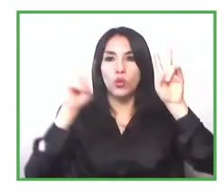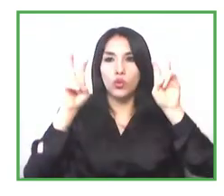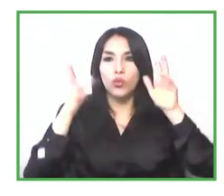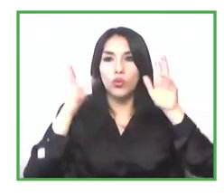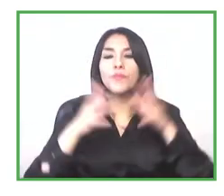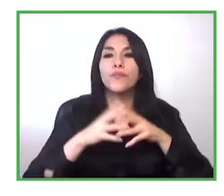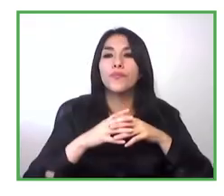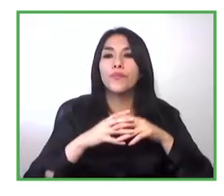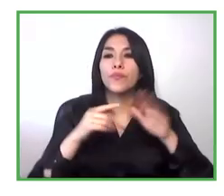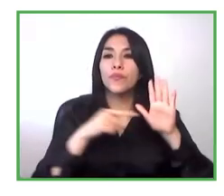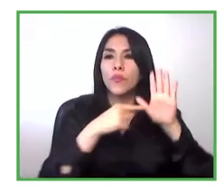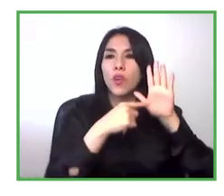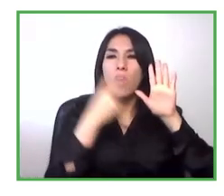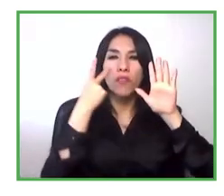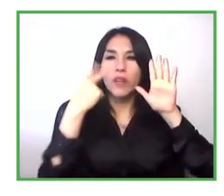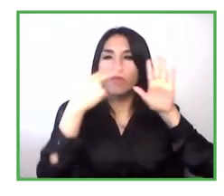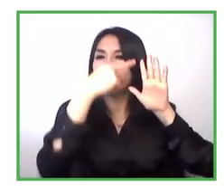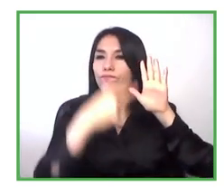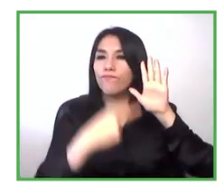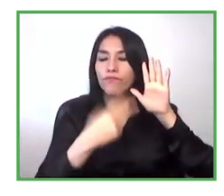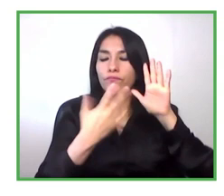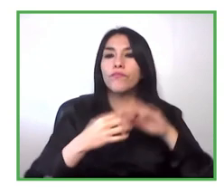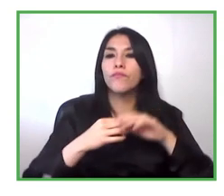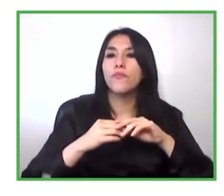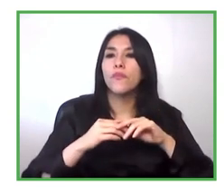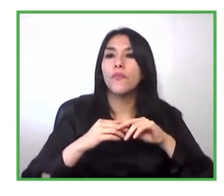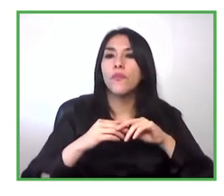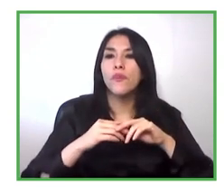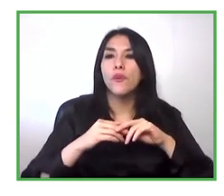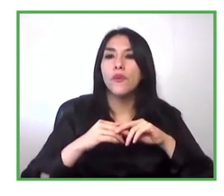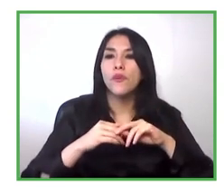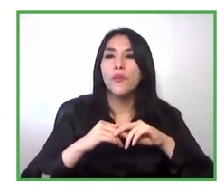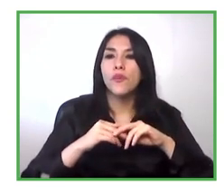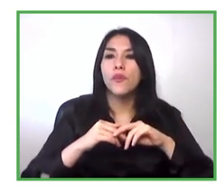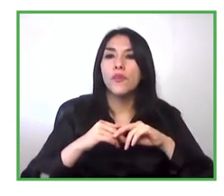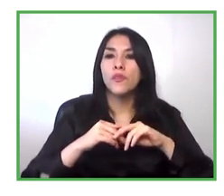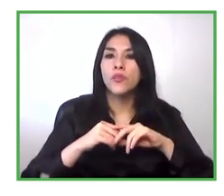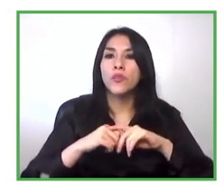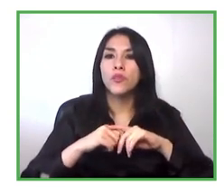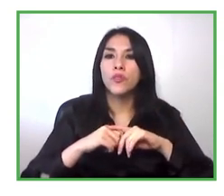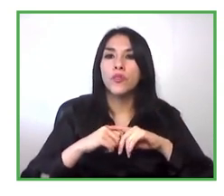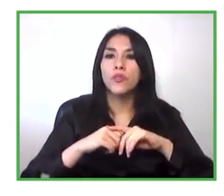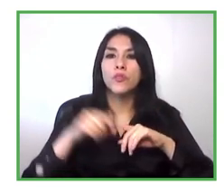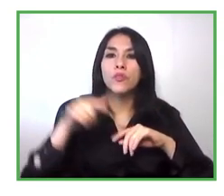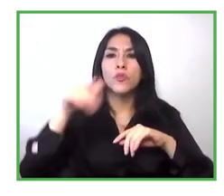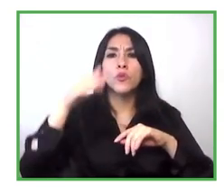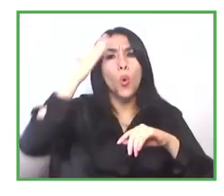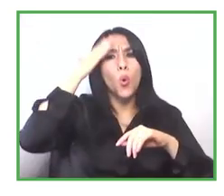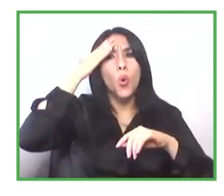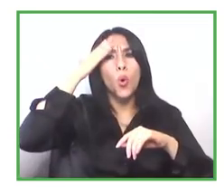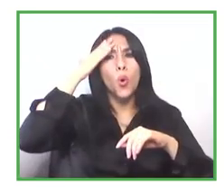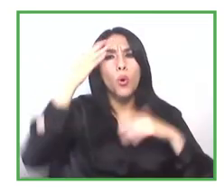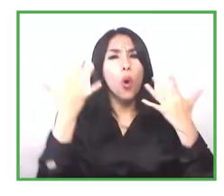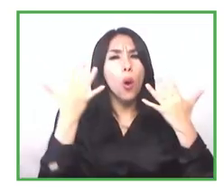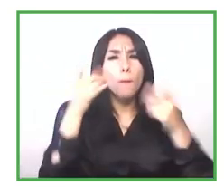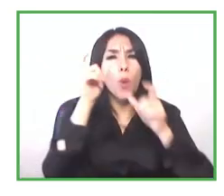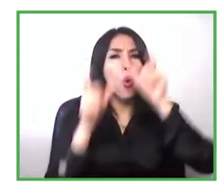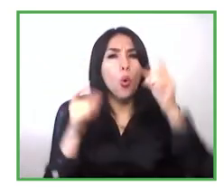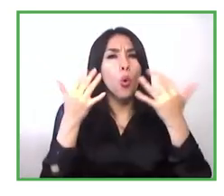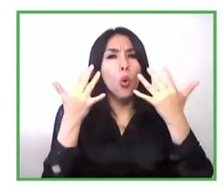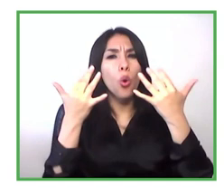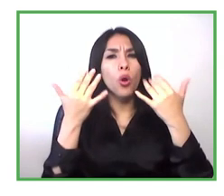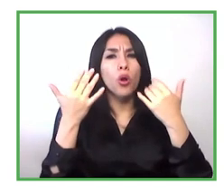official registry which allows us to know how many entrepreneurs we have throughout the country or how many entrepreneurs